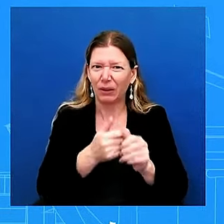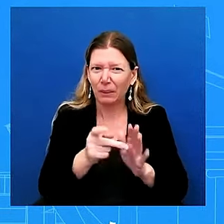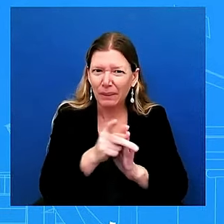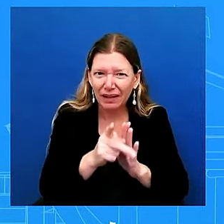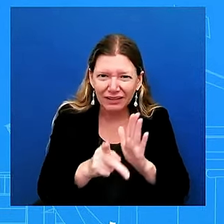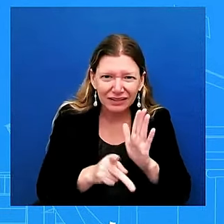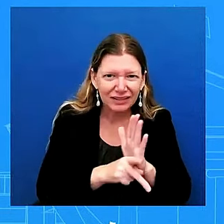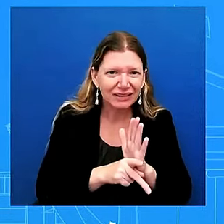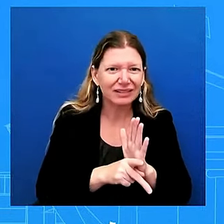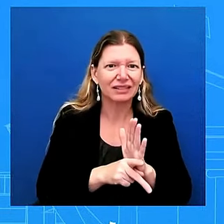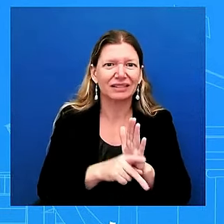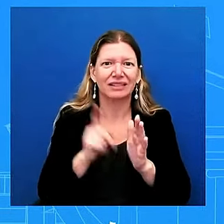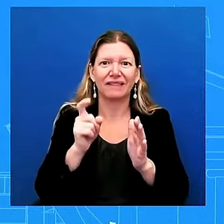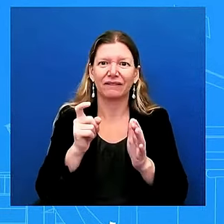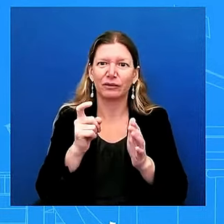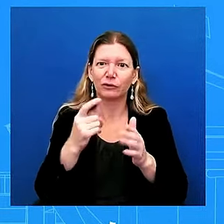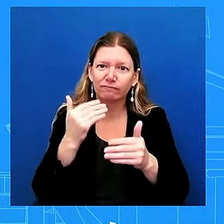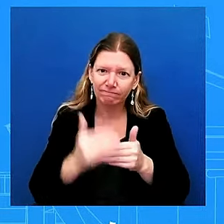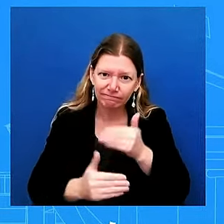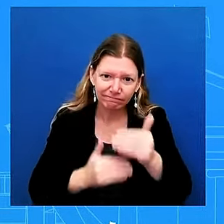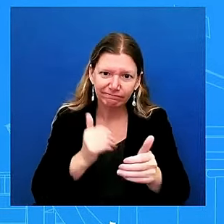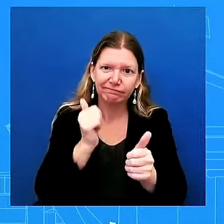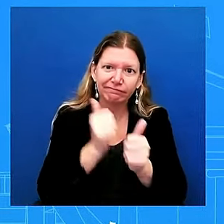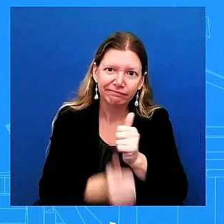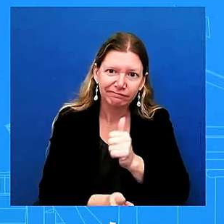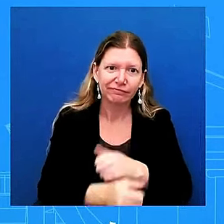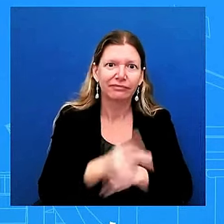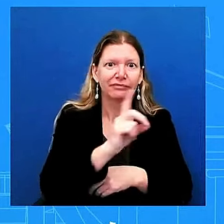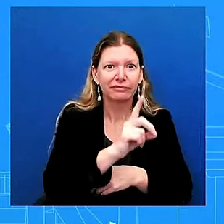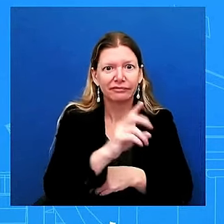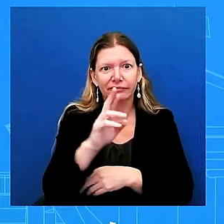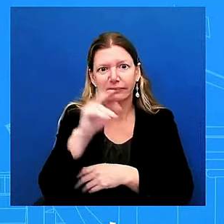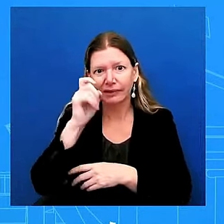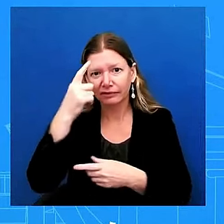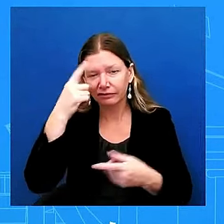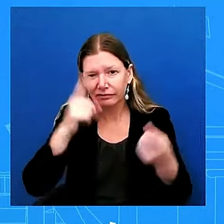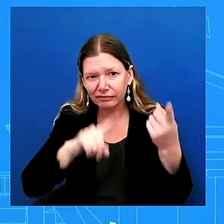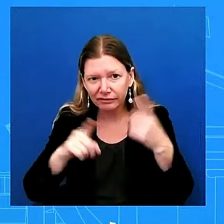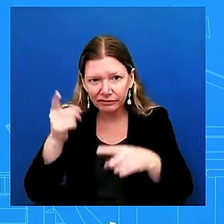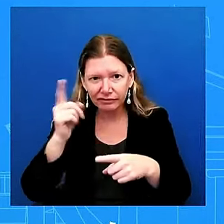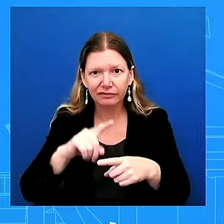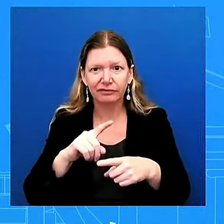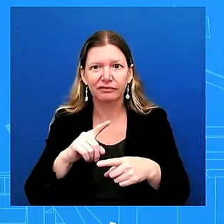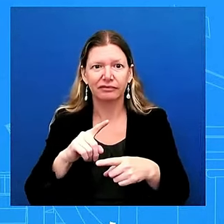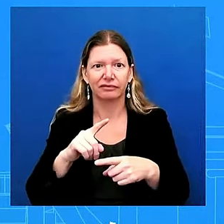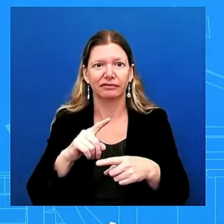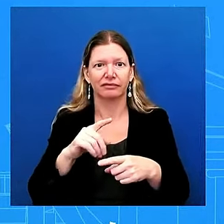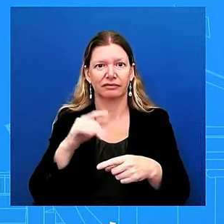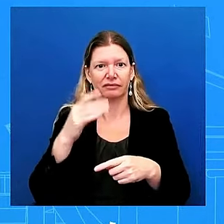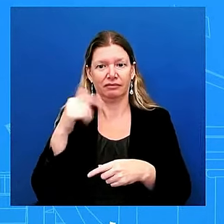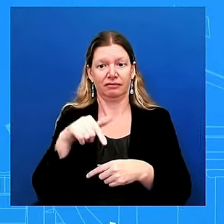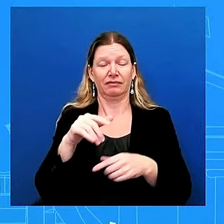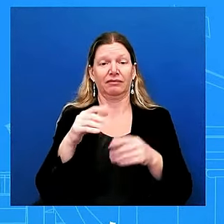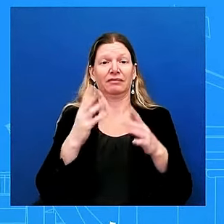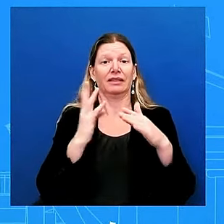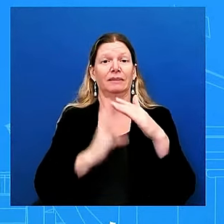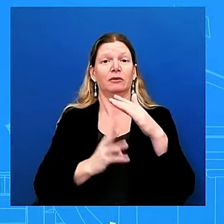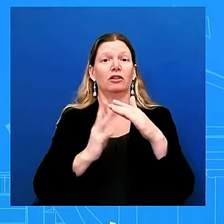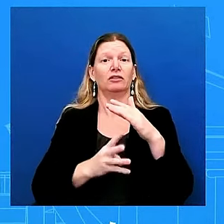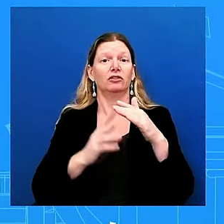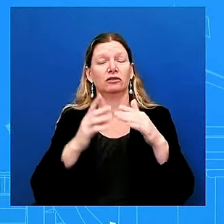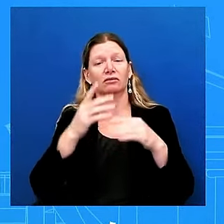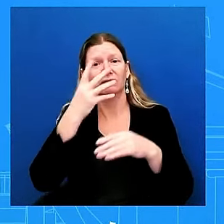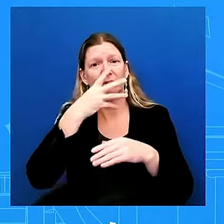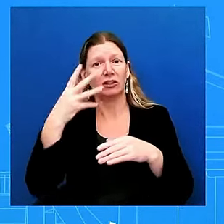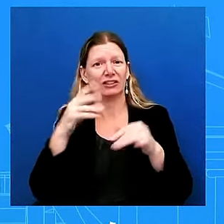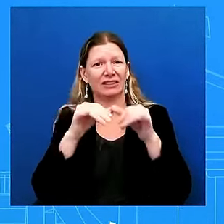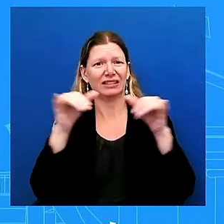bipartisan way uh that actually deals with a broken immigration system and we have been stopped over and over again by republicans it